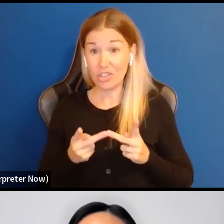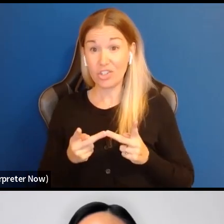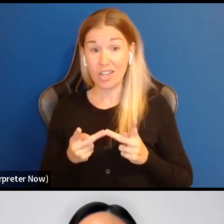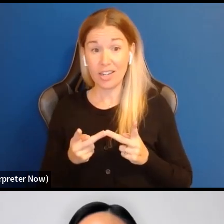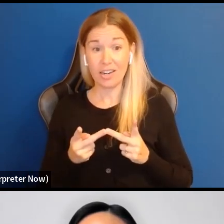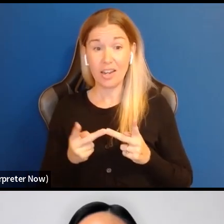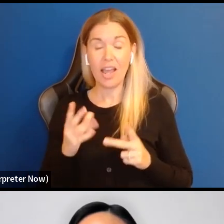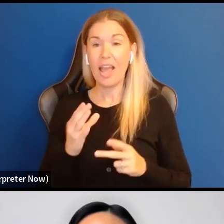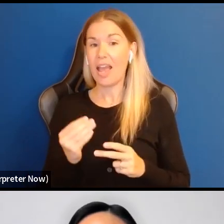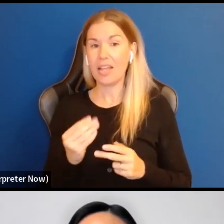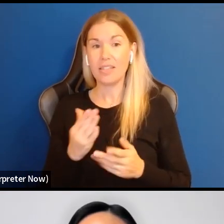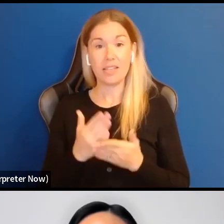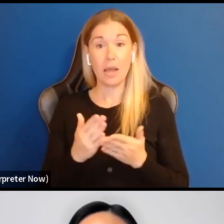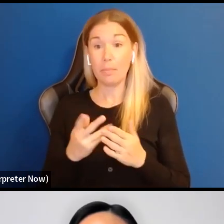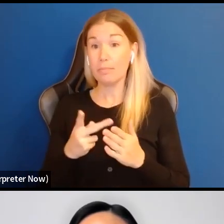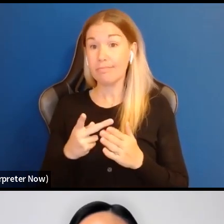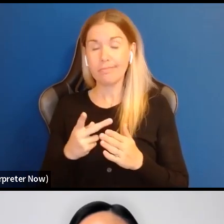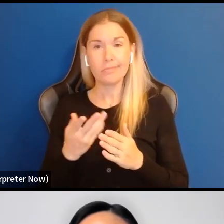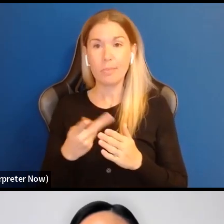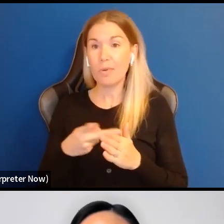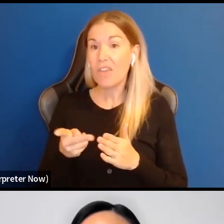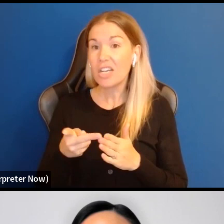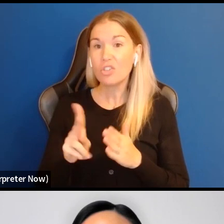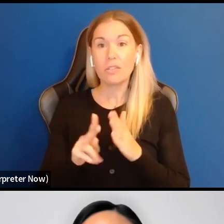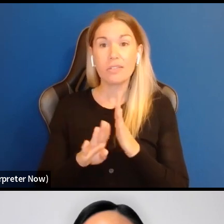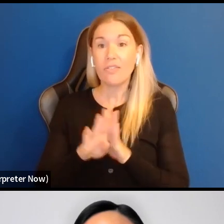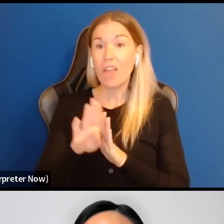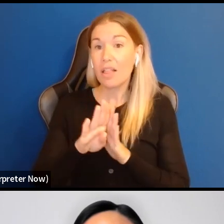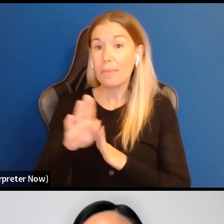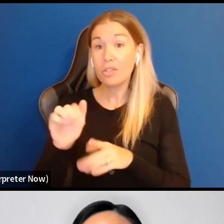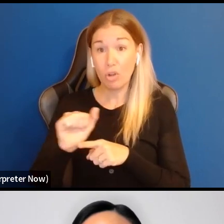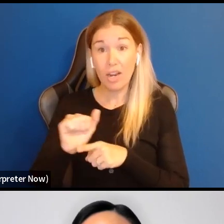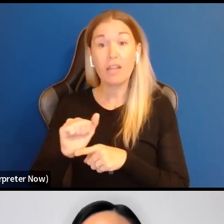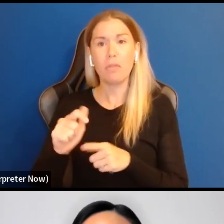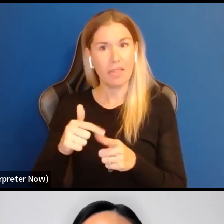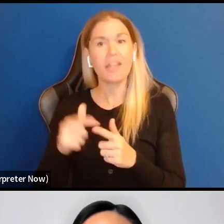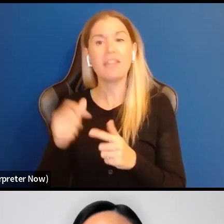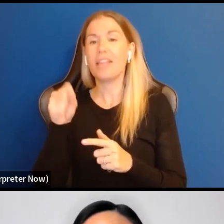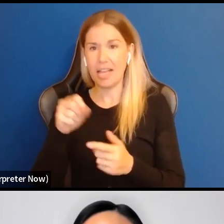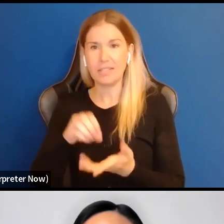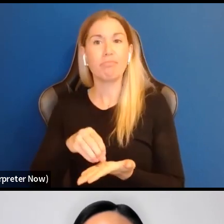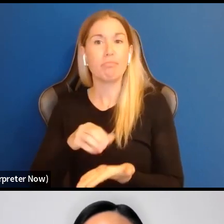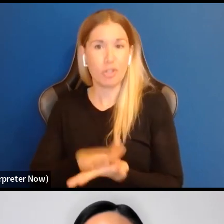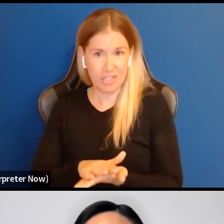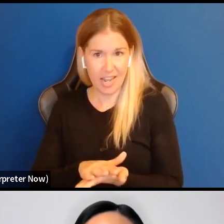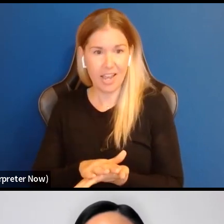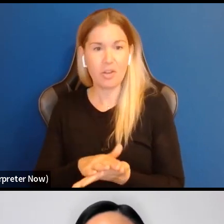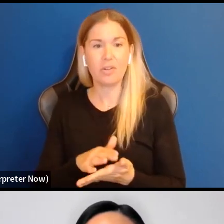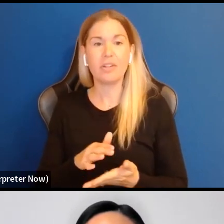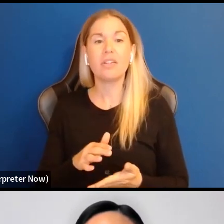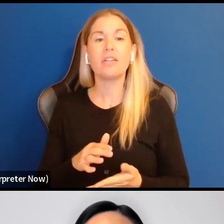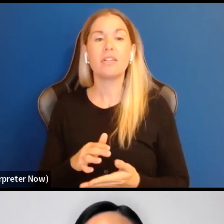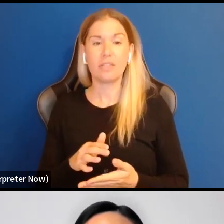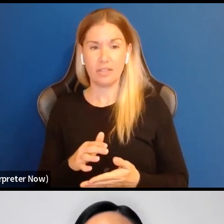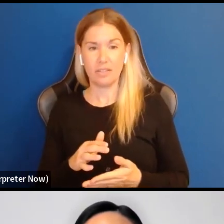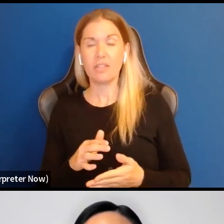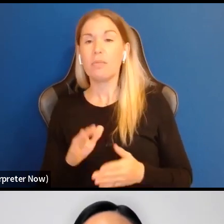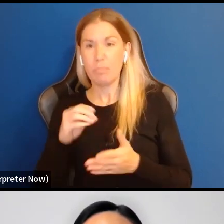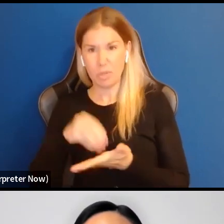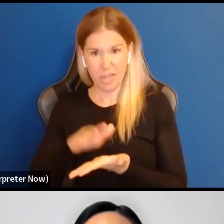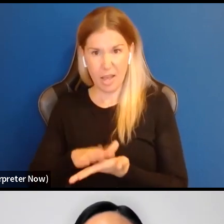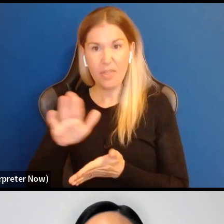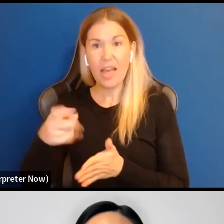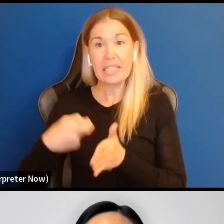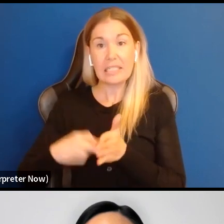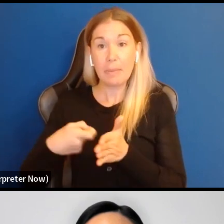professional development or leadership training. Then yeah, definitely include, um, in the end, you'll want to include those expenses of